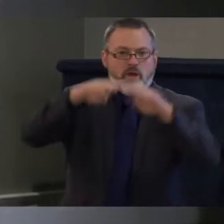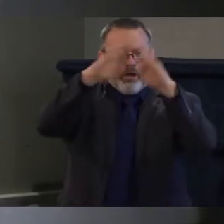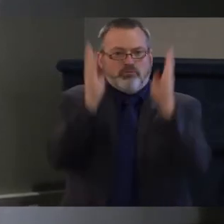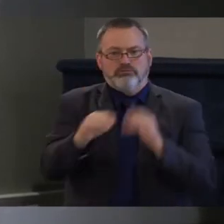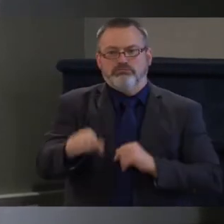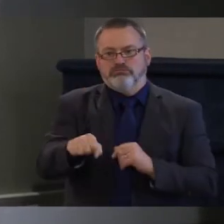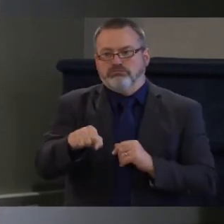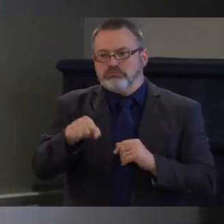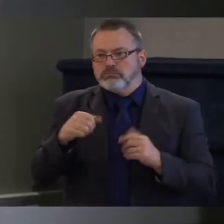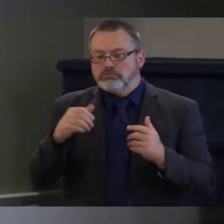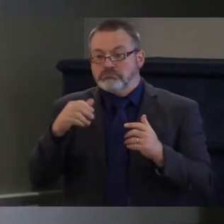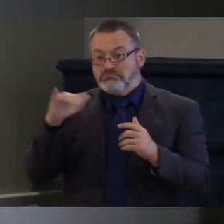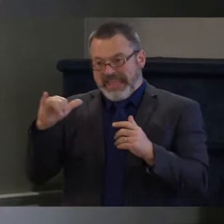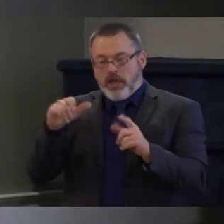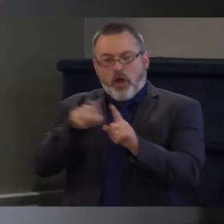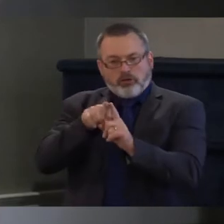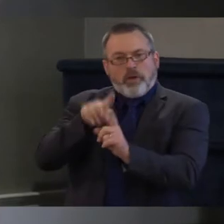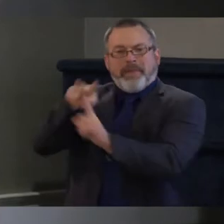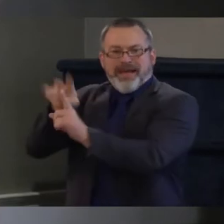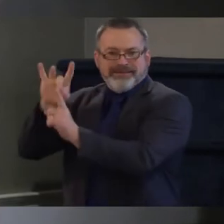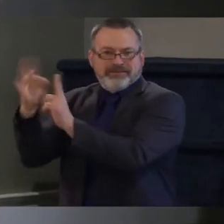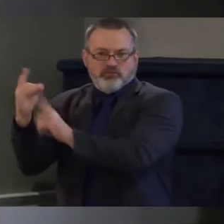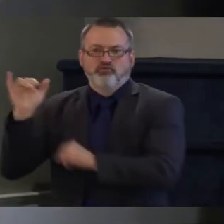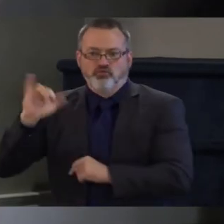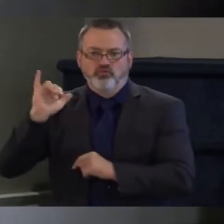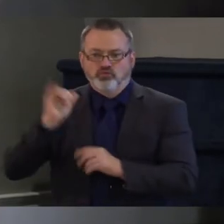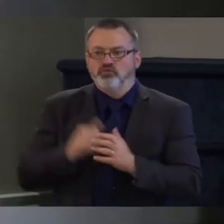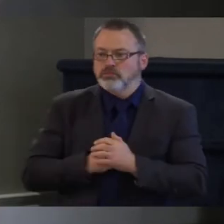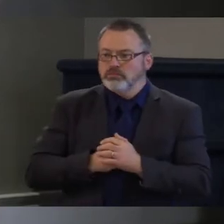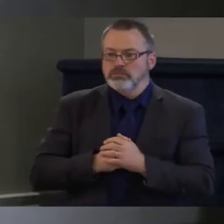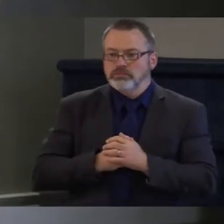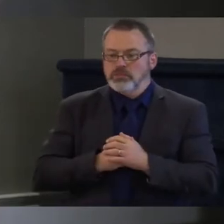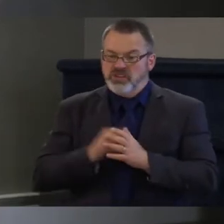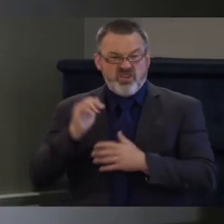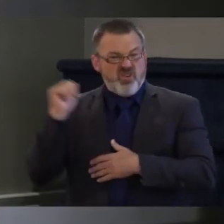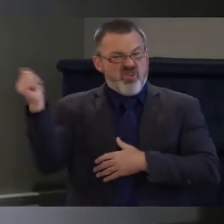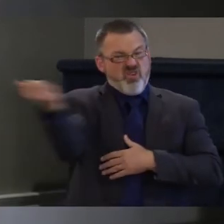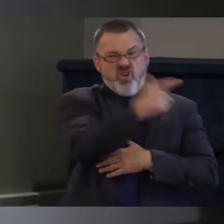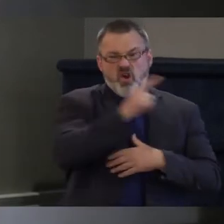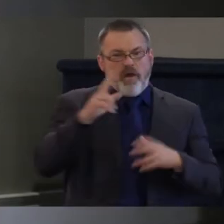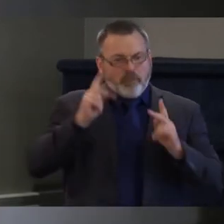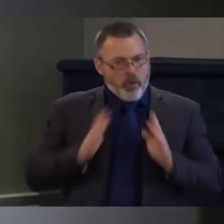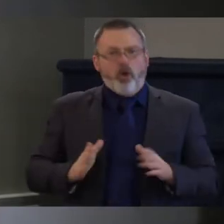Section 8, and making sure that every Vermonter can access a home full stop.